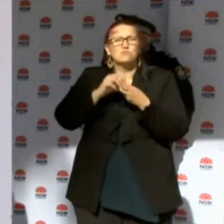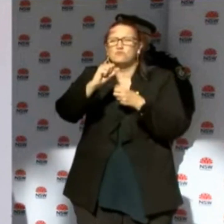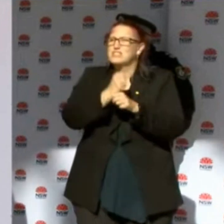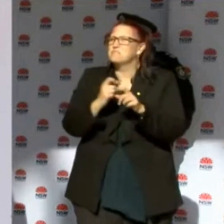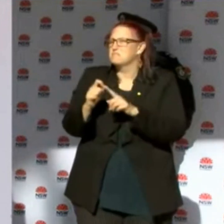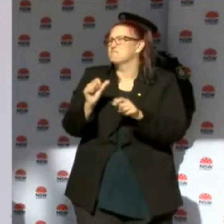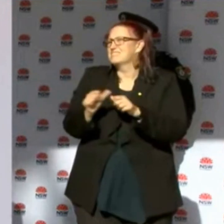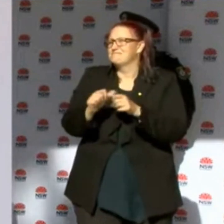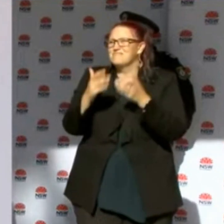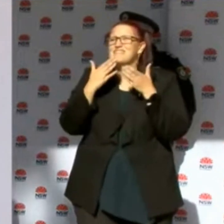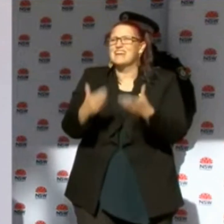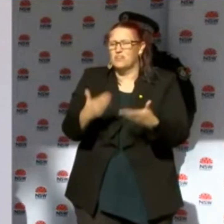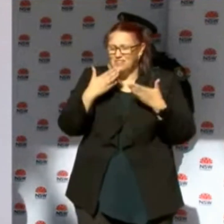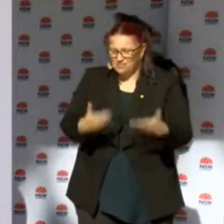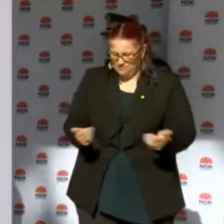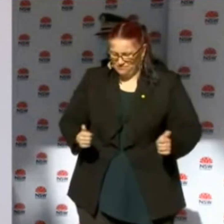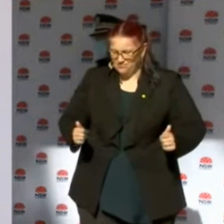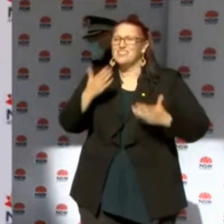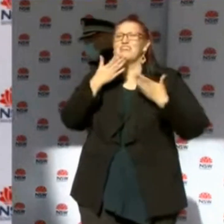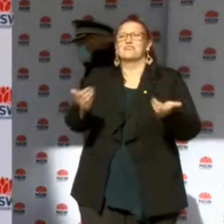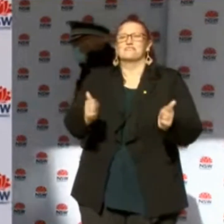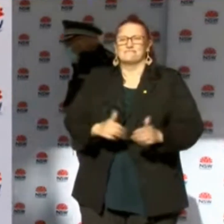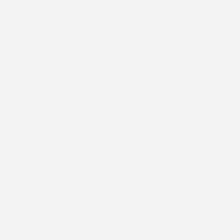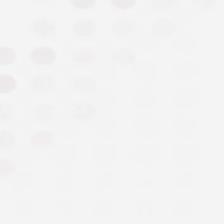GP. Thanks, everybody.